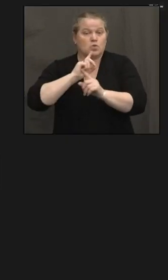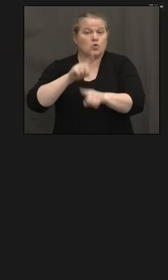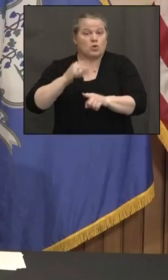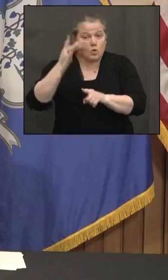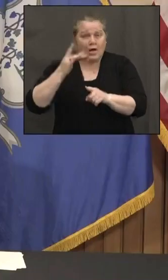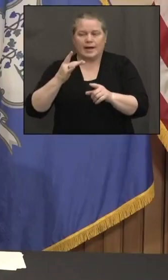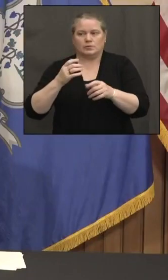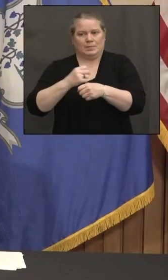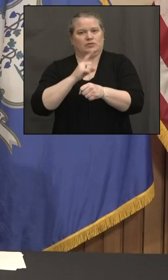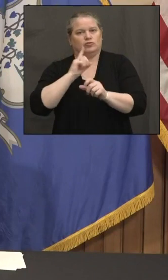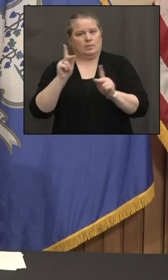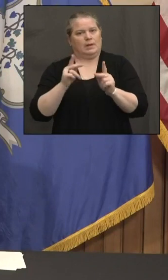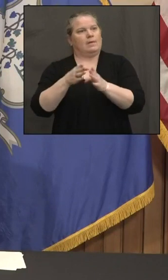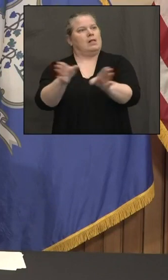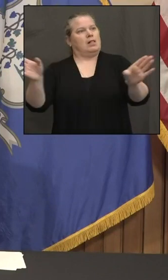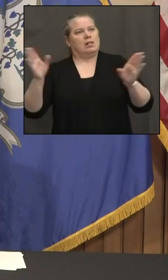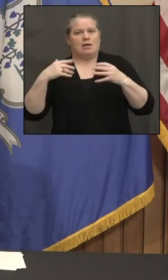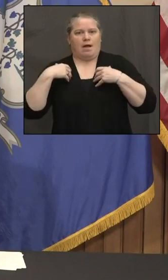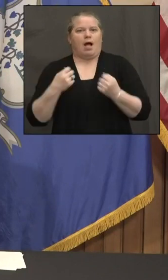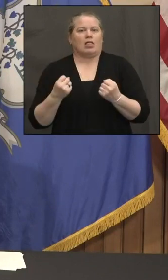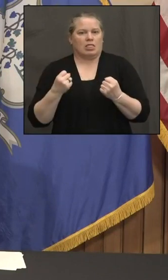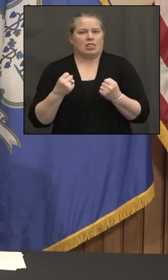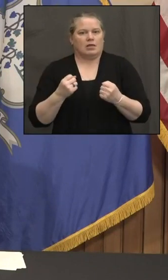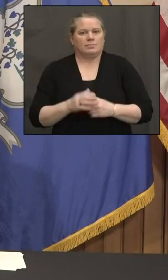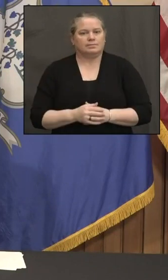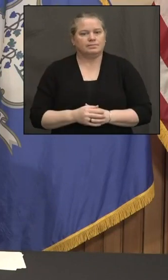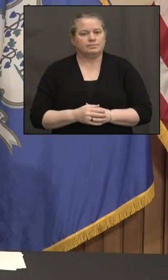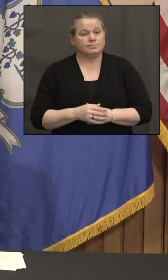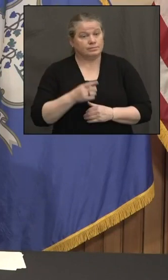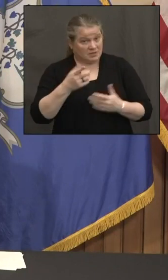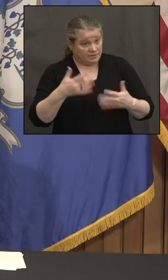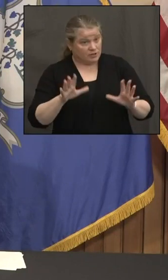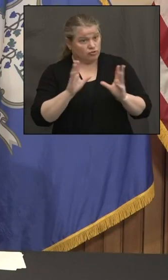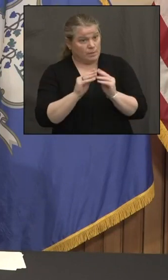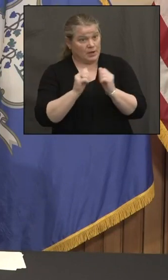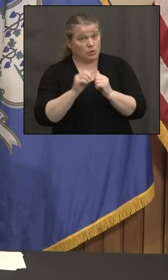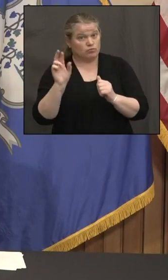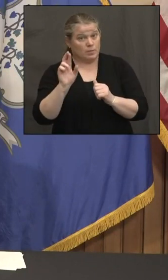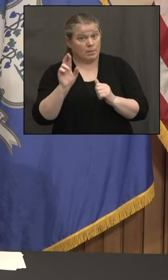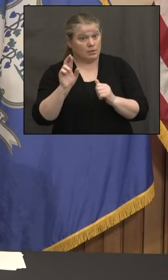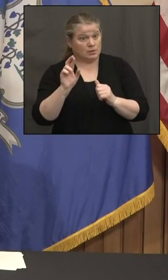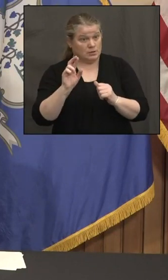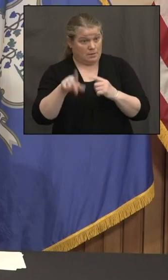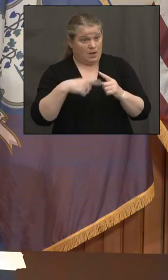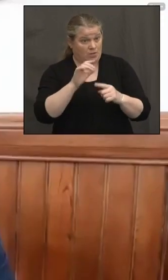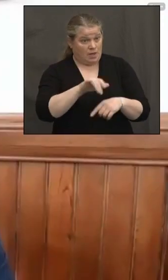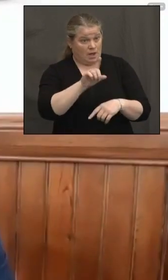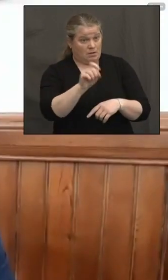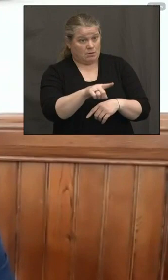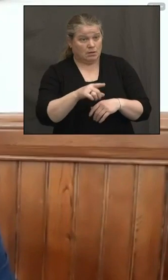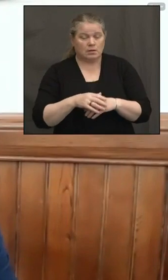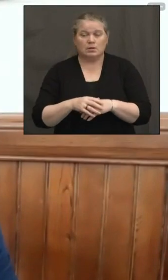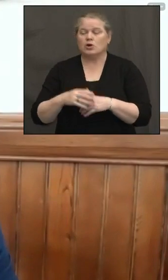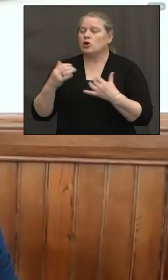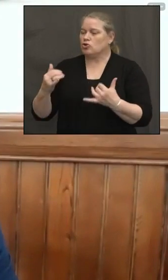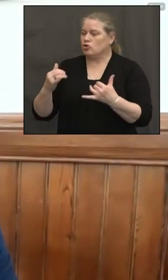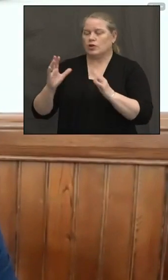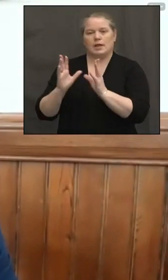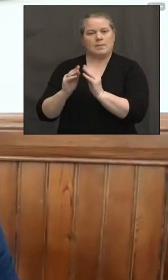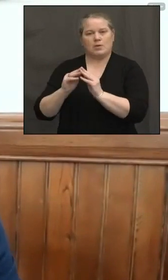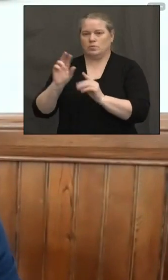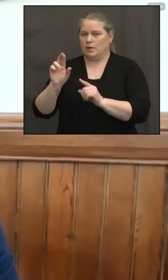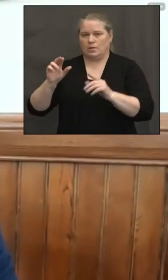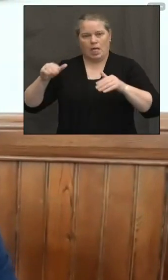Okay. Um, did you guys meet with the Republicans yet in that? We, we are, we have currently not met with the